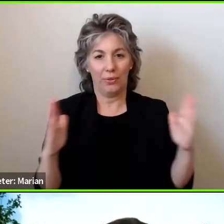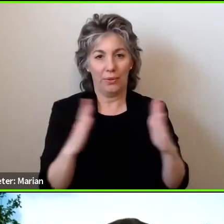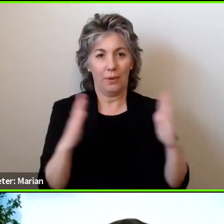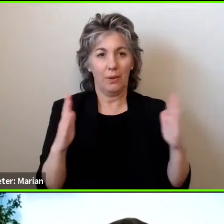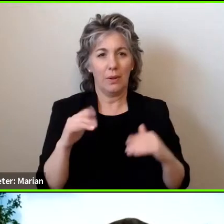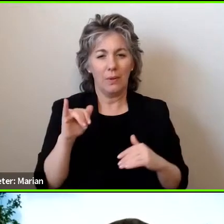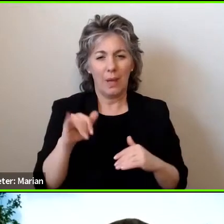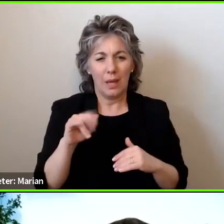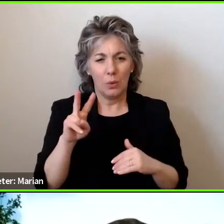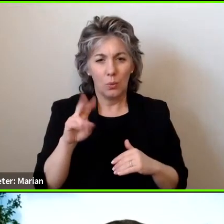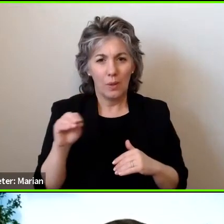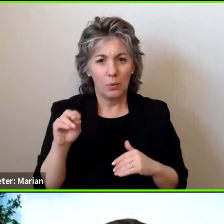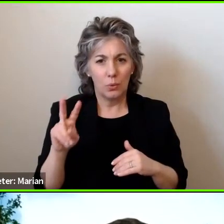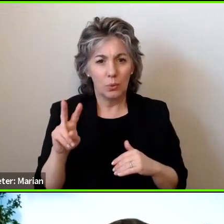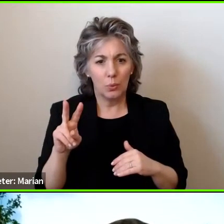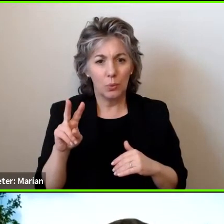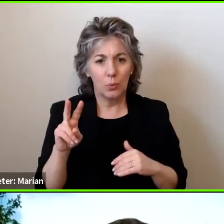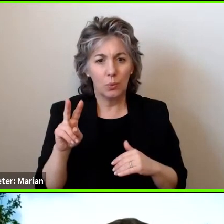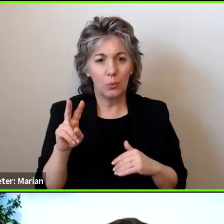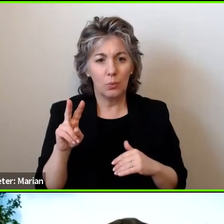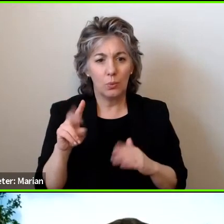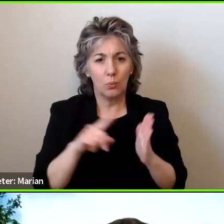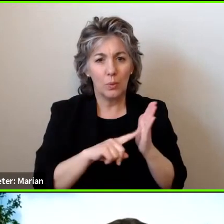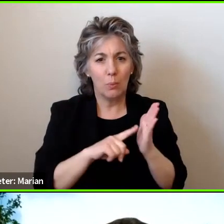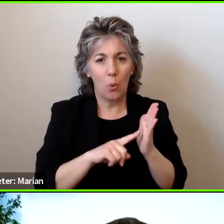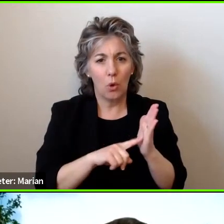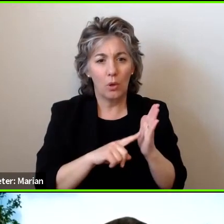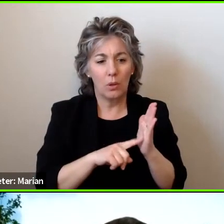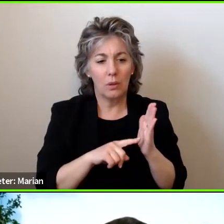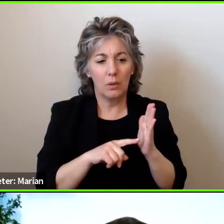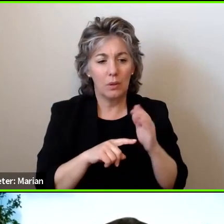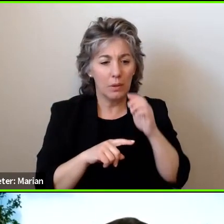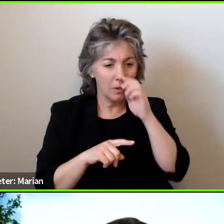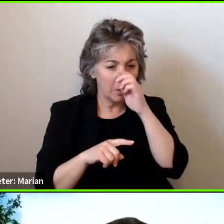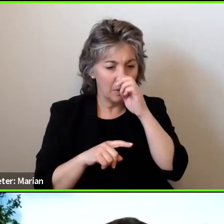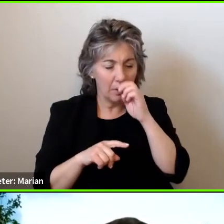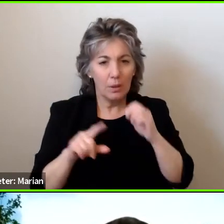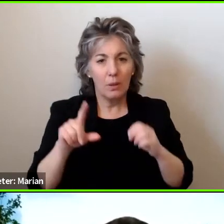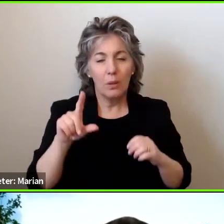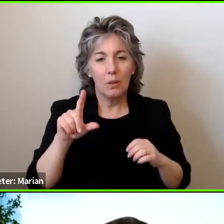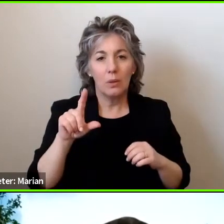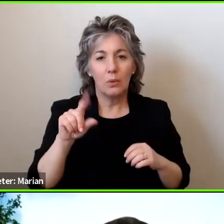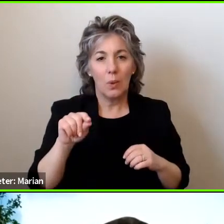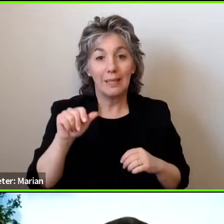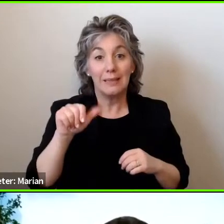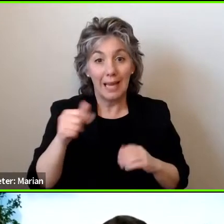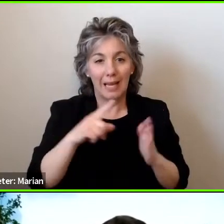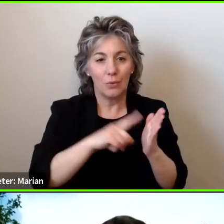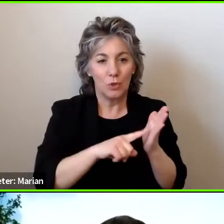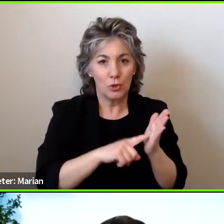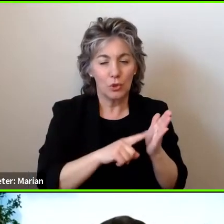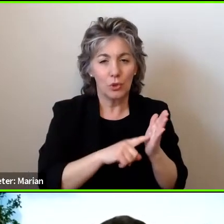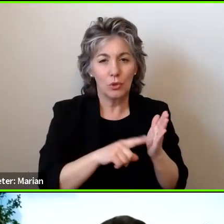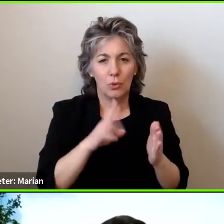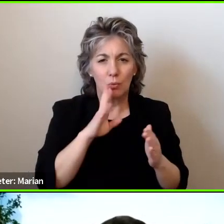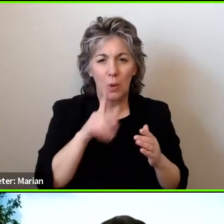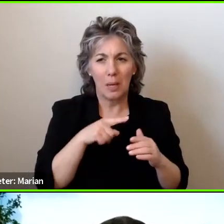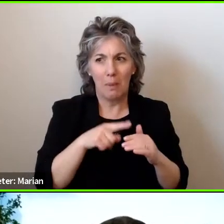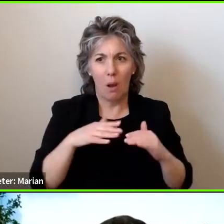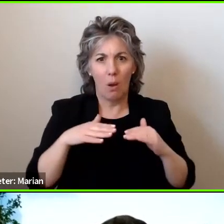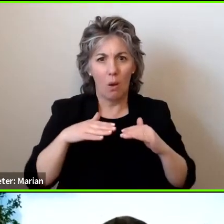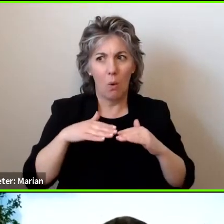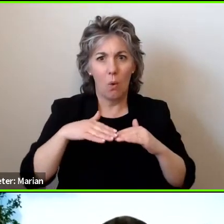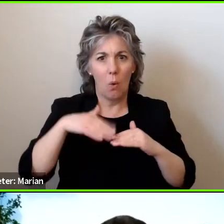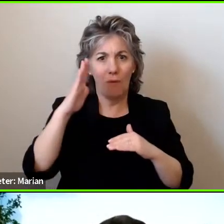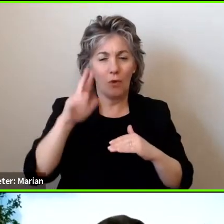device width were over 38 inches. So,